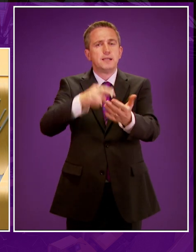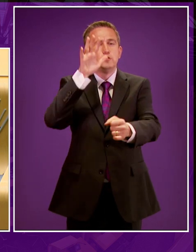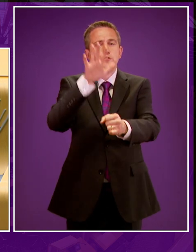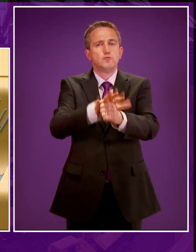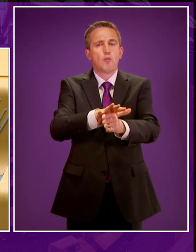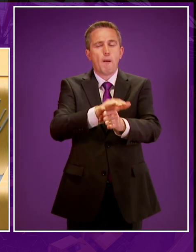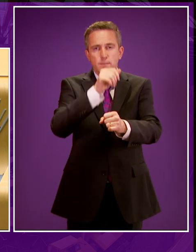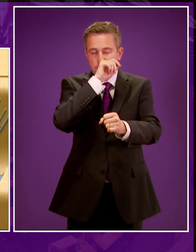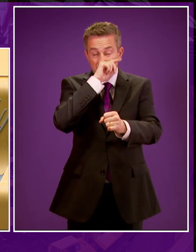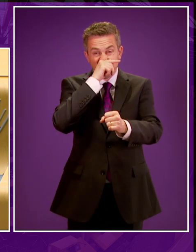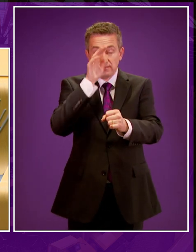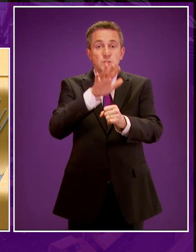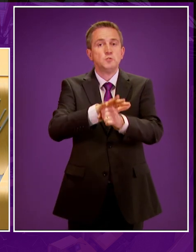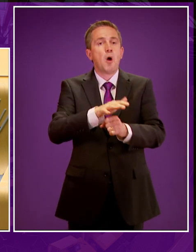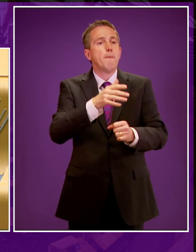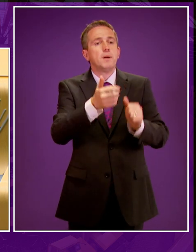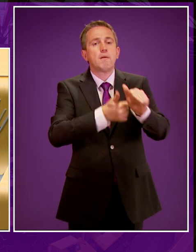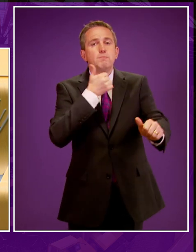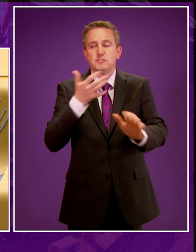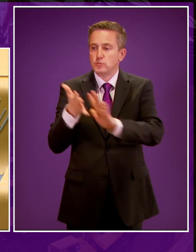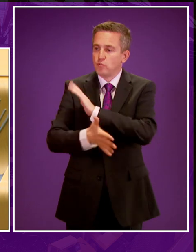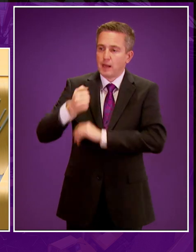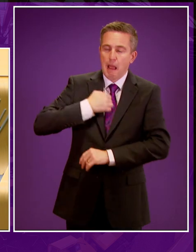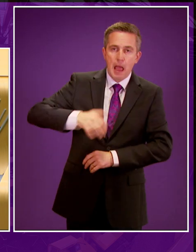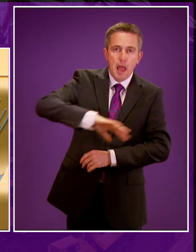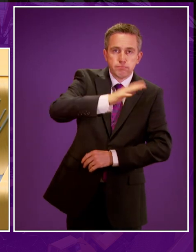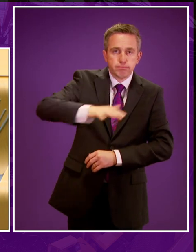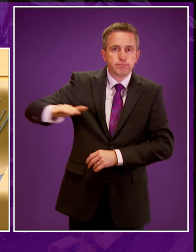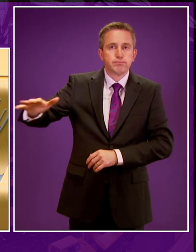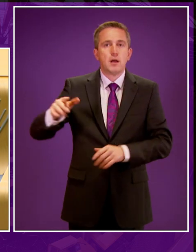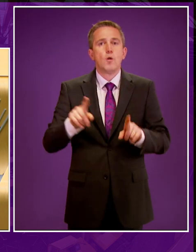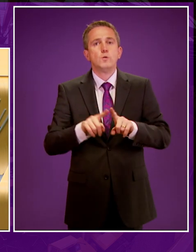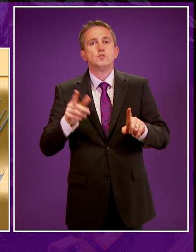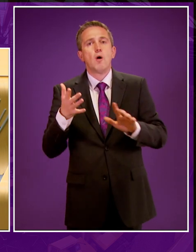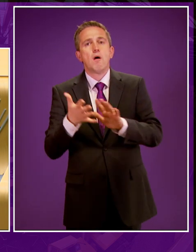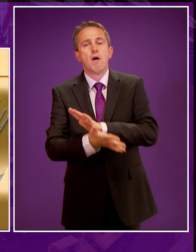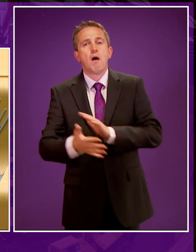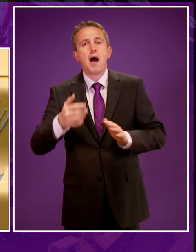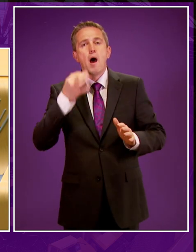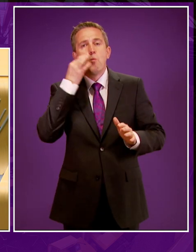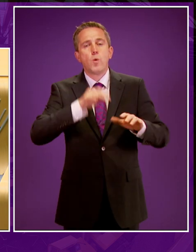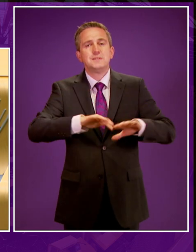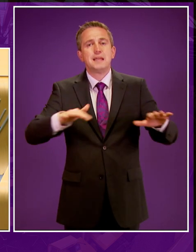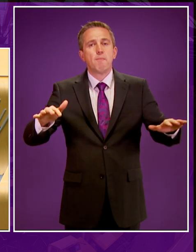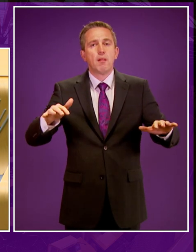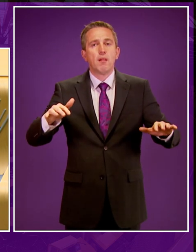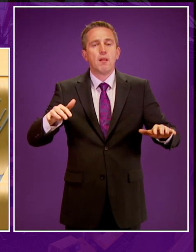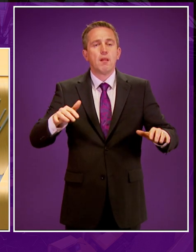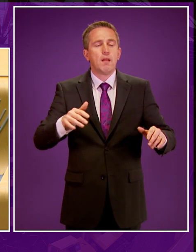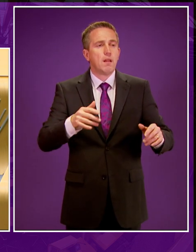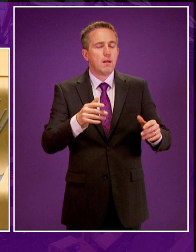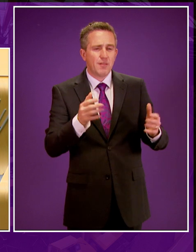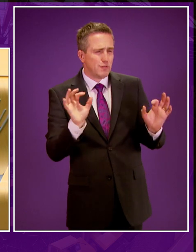prevent the developers from destroying our beautiful landscapes and polluting our water table. There isn't, to get rid of the myth,